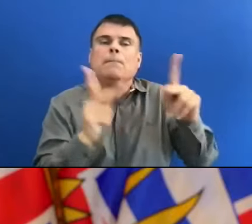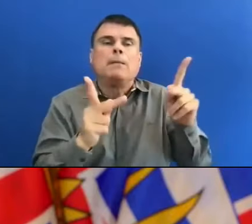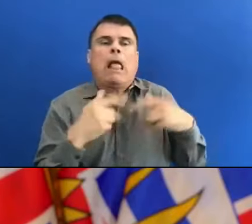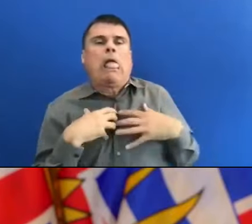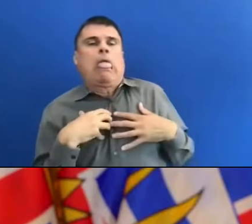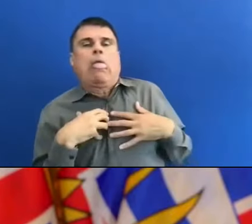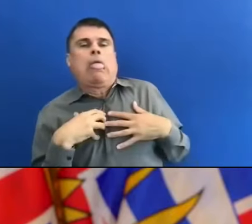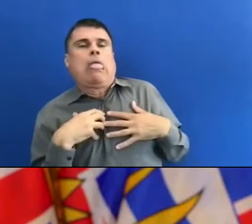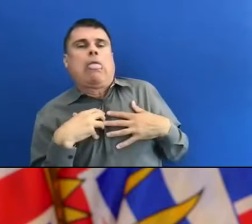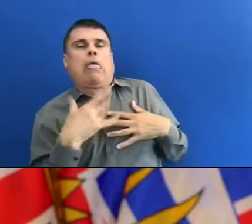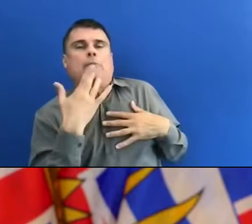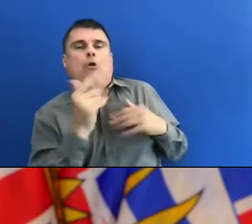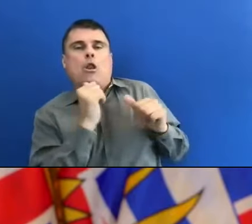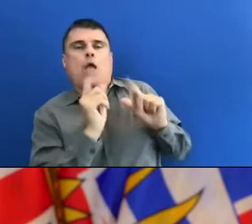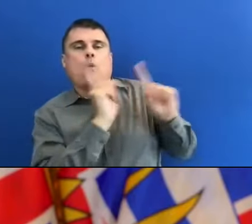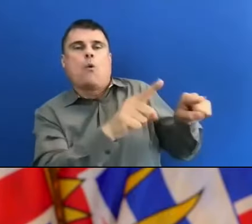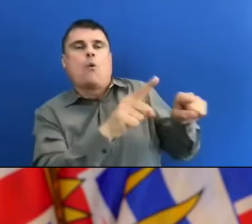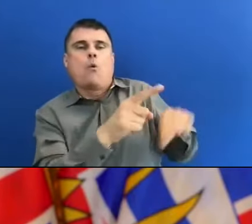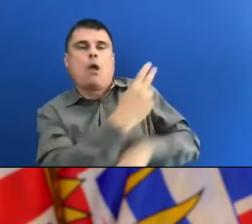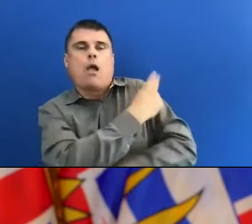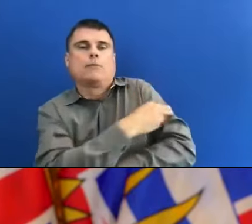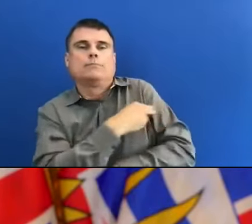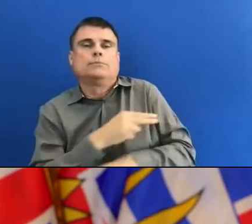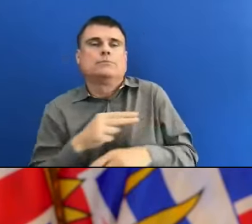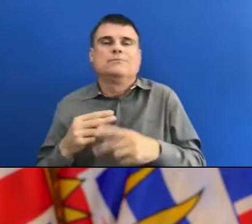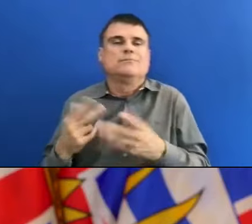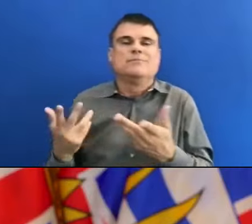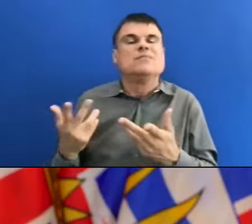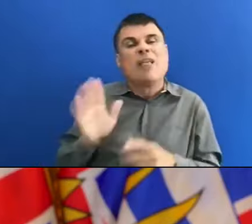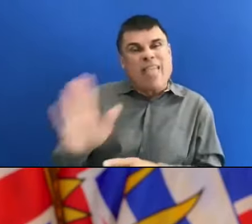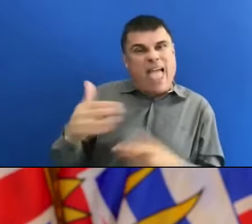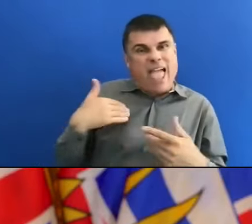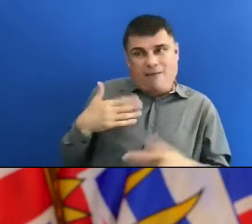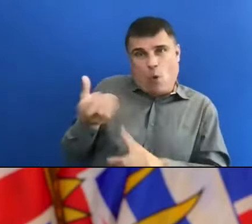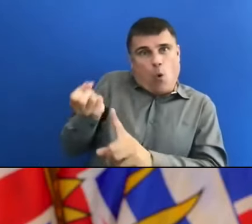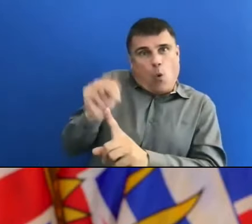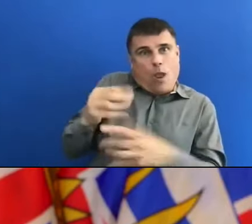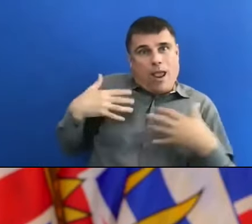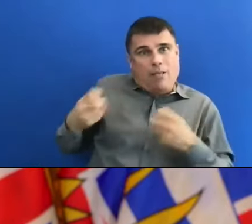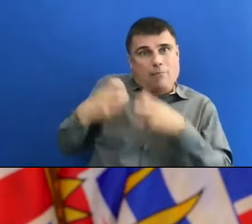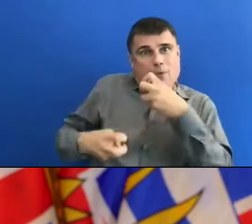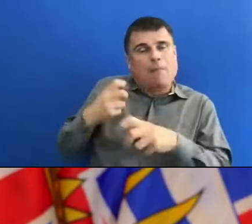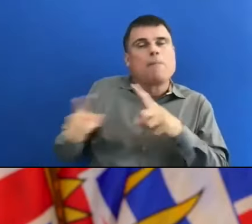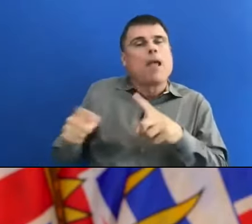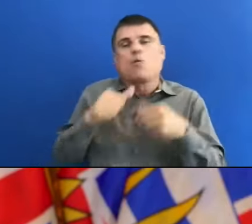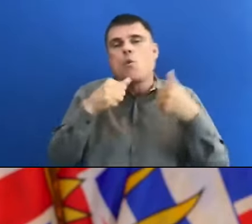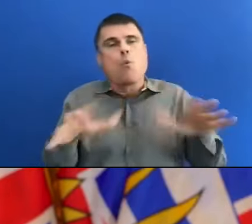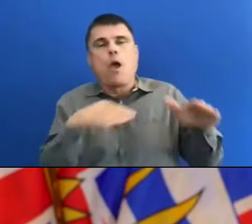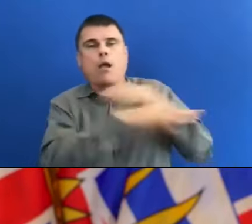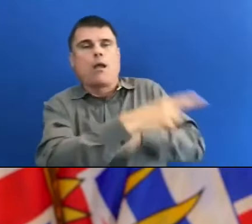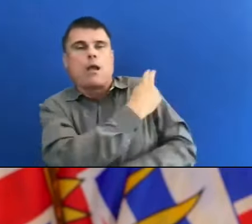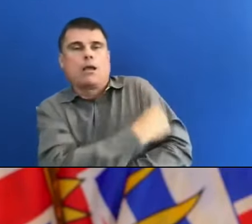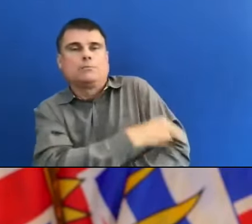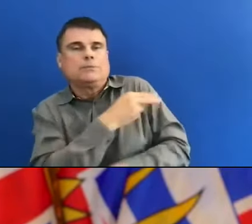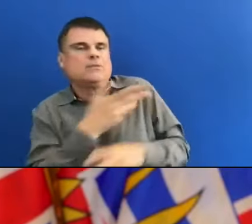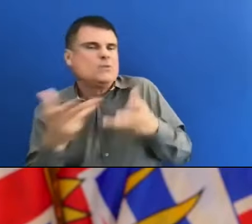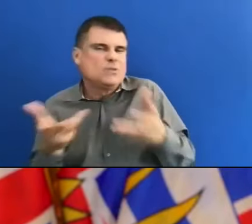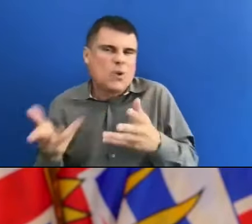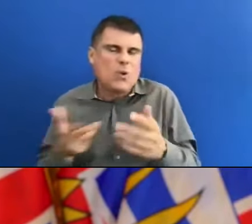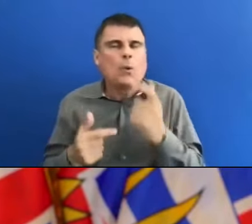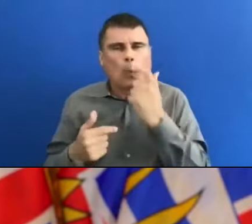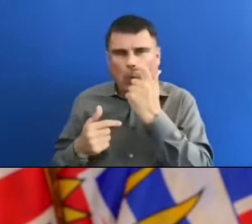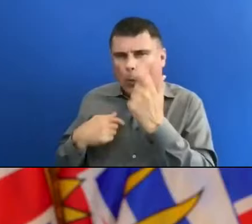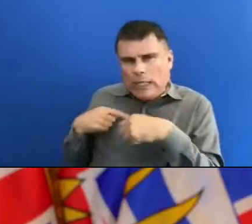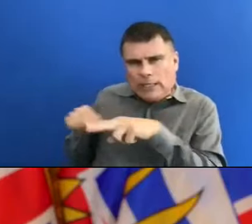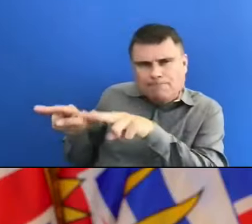something that we are continuing to monitor and change and to try and understand. And, you know, collecting data, race